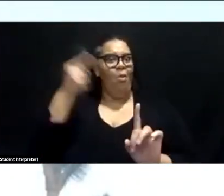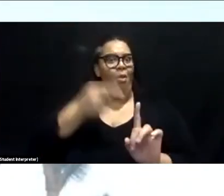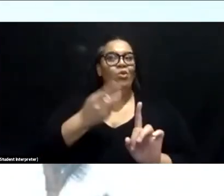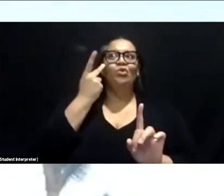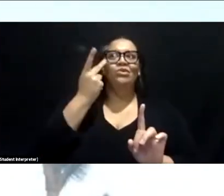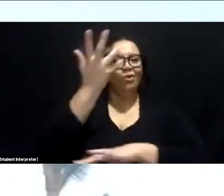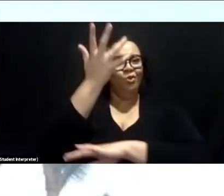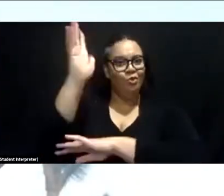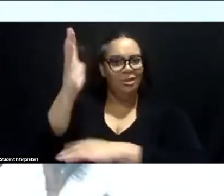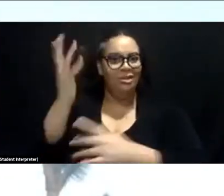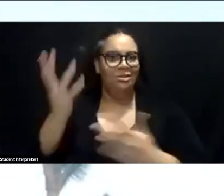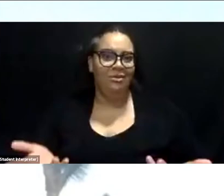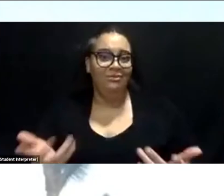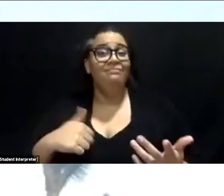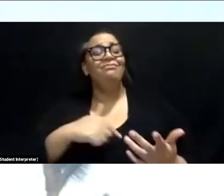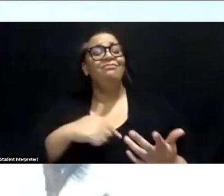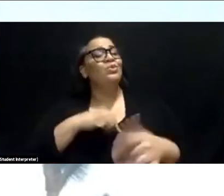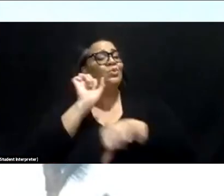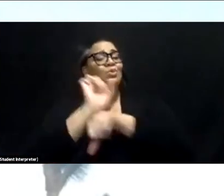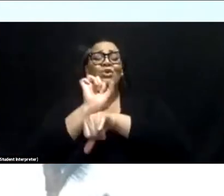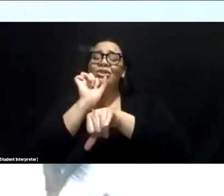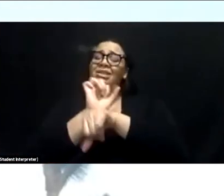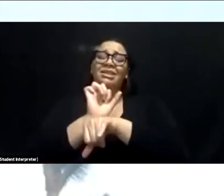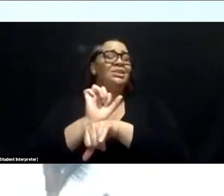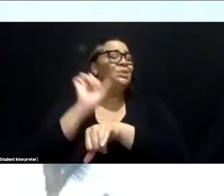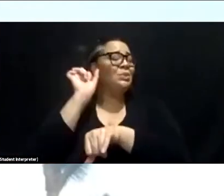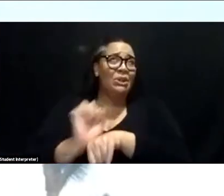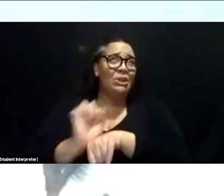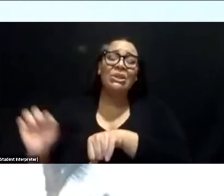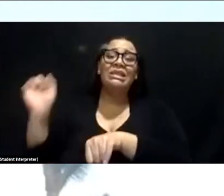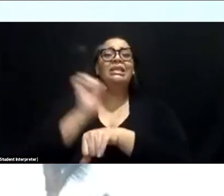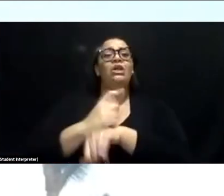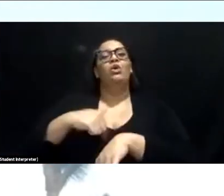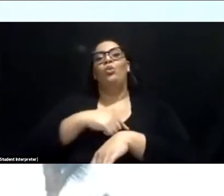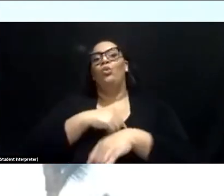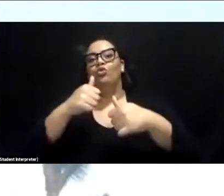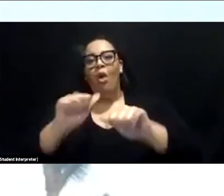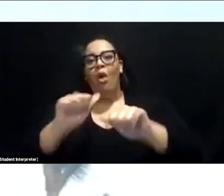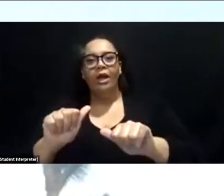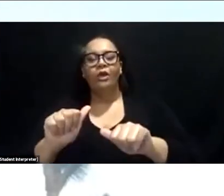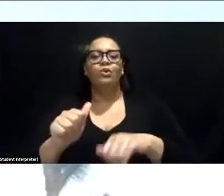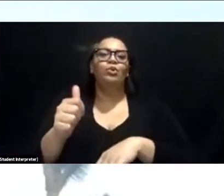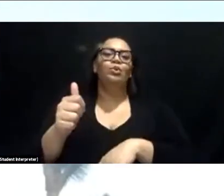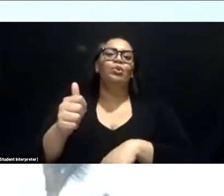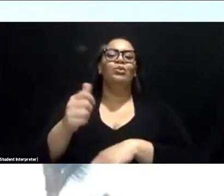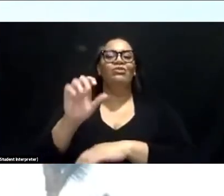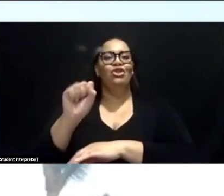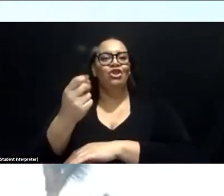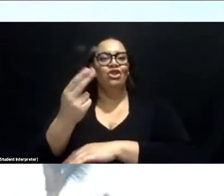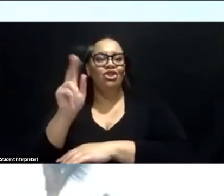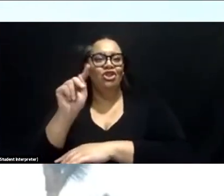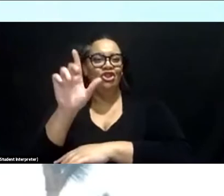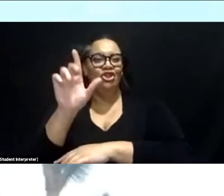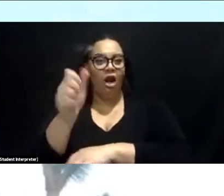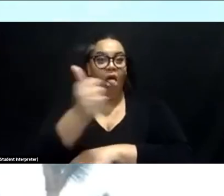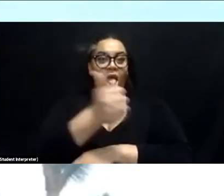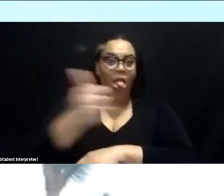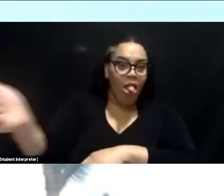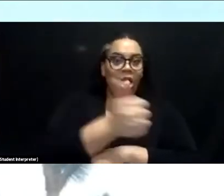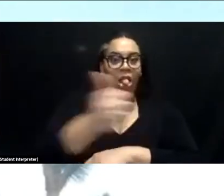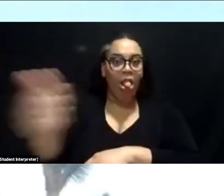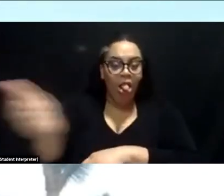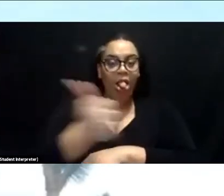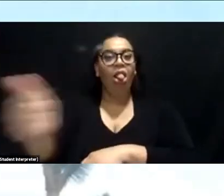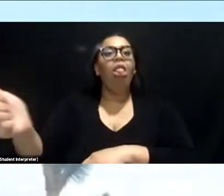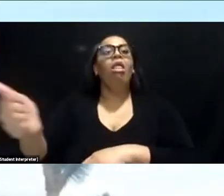working hard. We have tried a shuttle system. We are going to, um, we've just started online. can buy your pass online